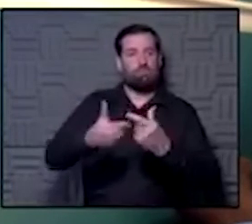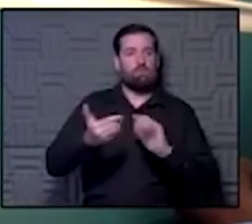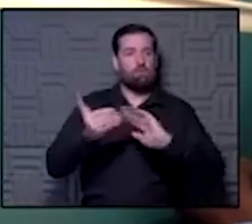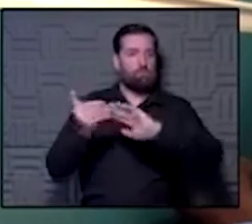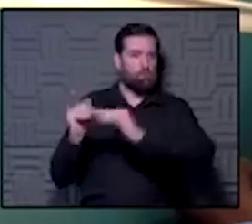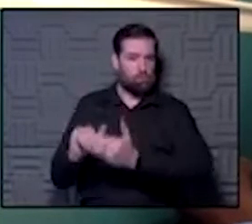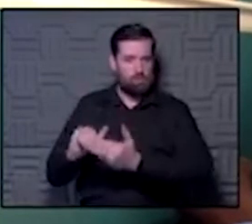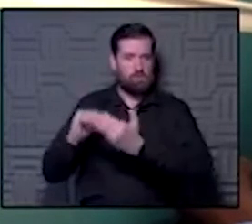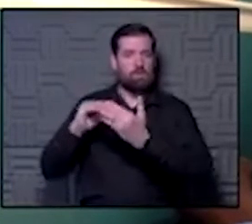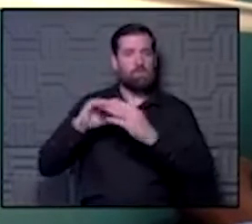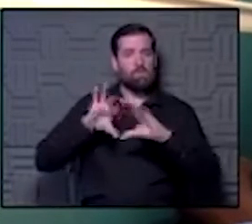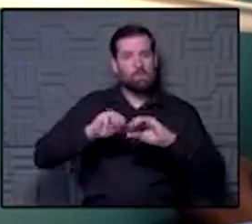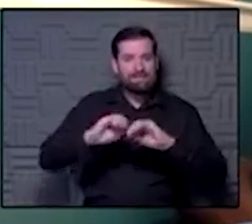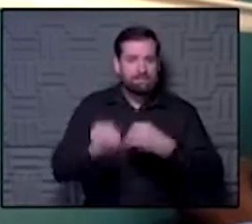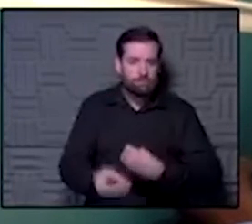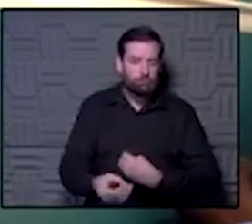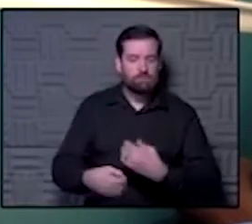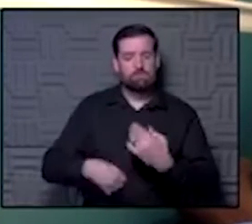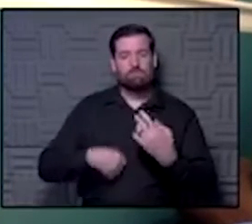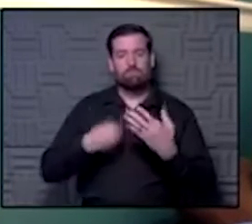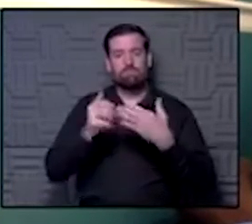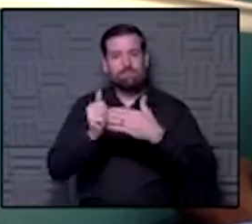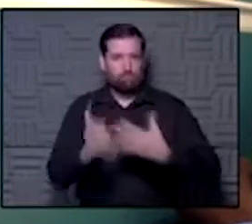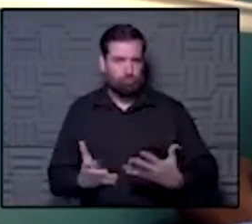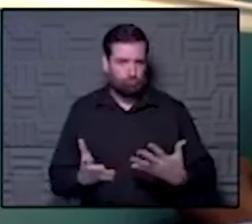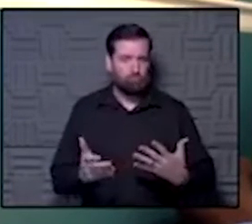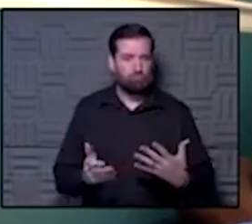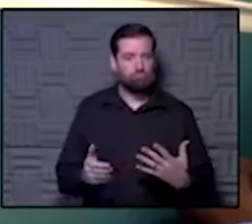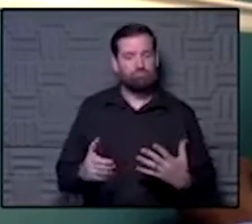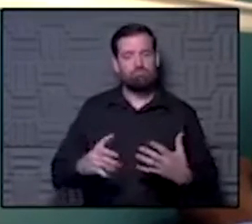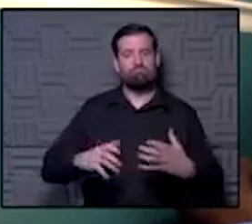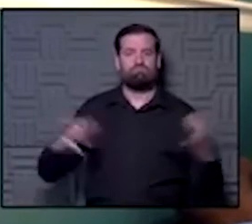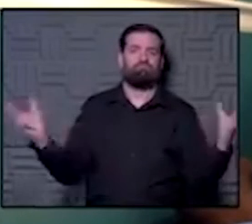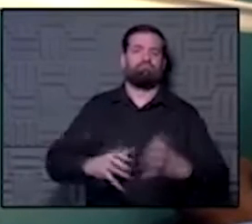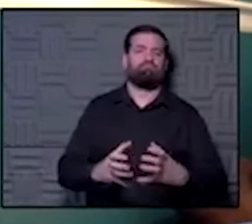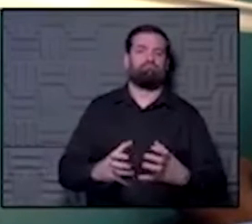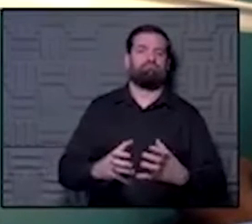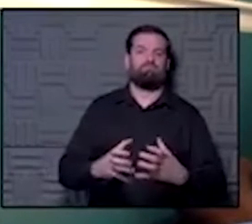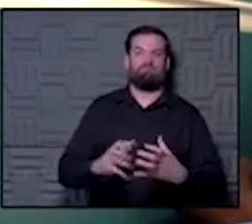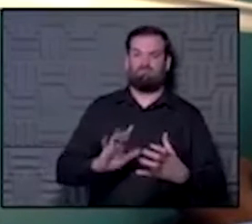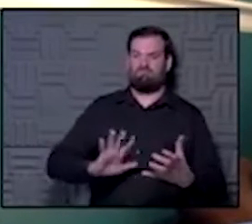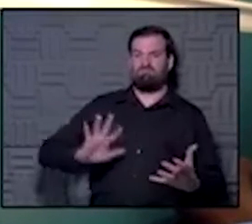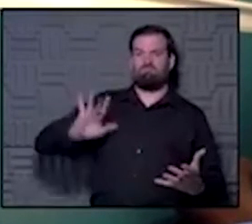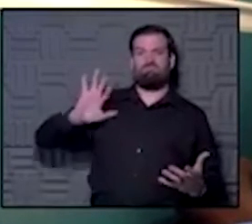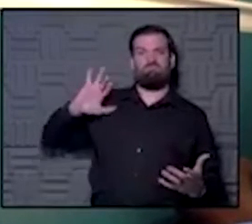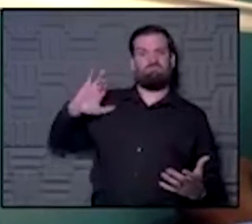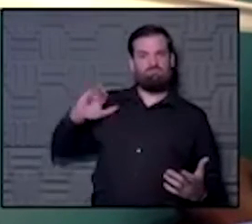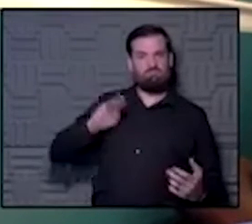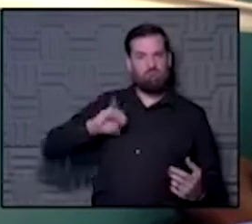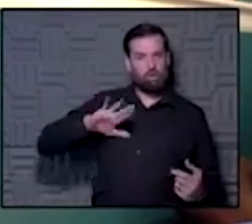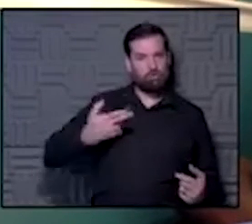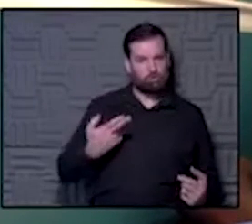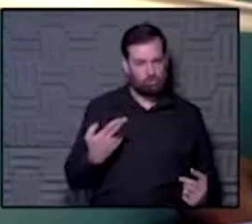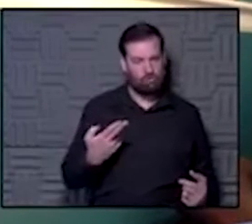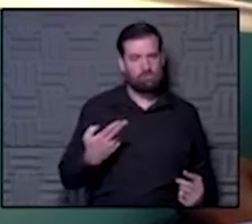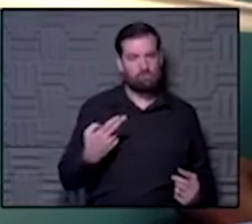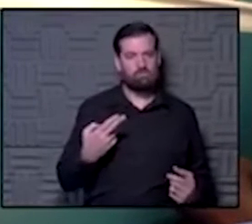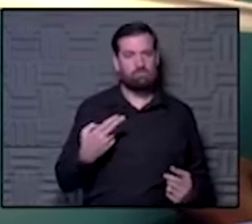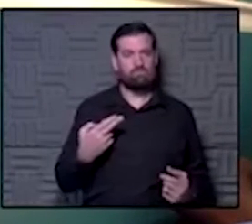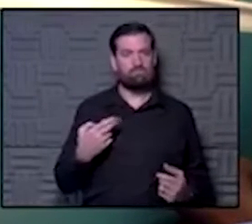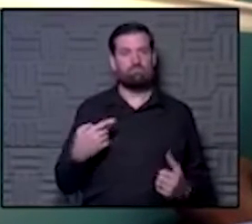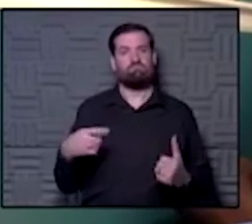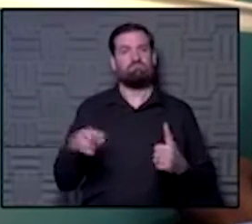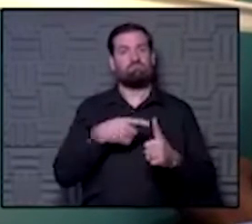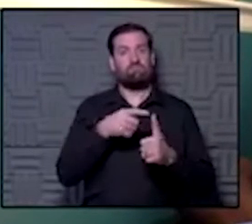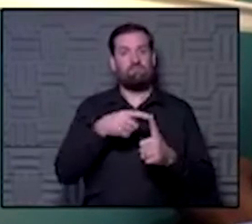organizations and leaders that got together really early in March when we had the first